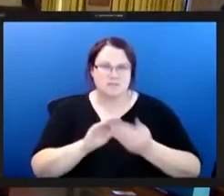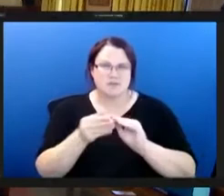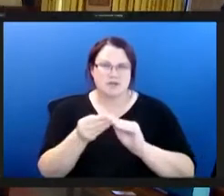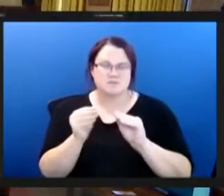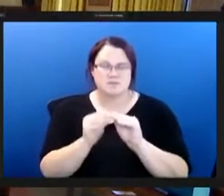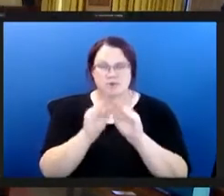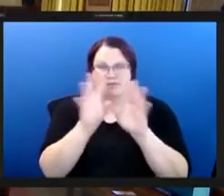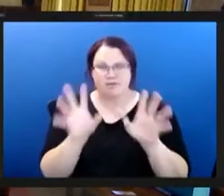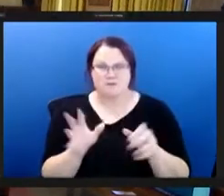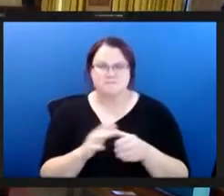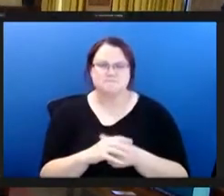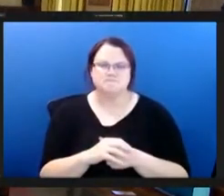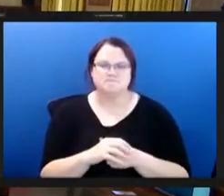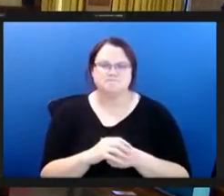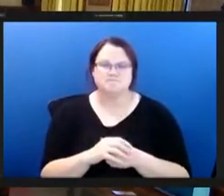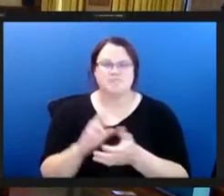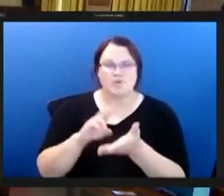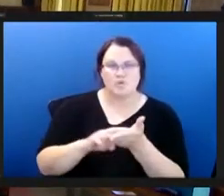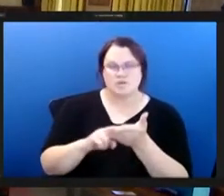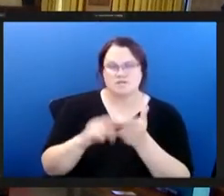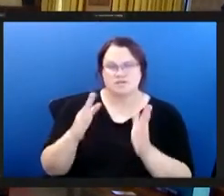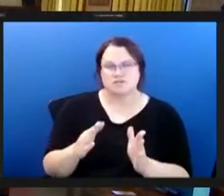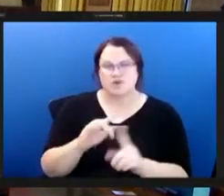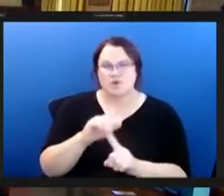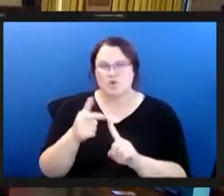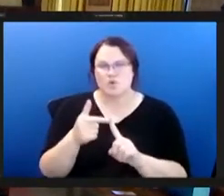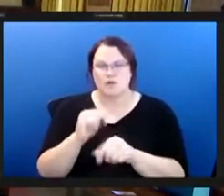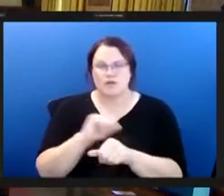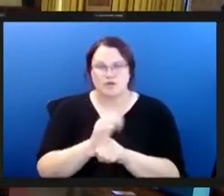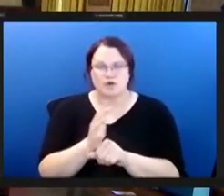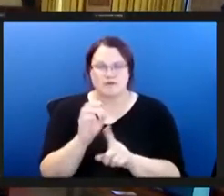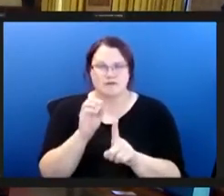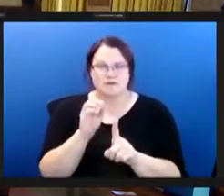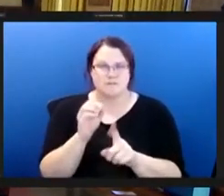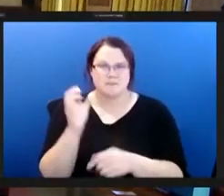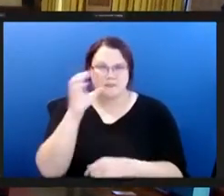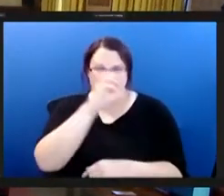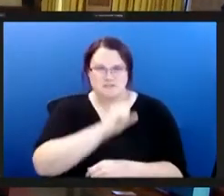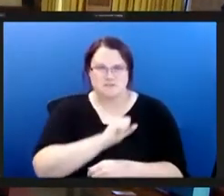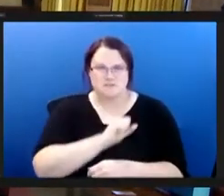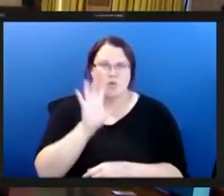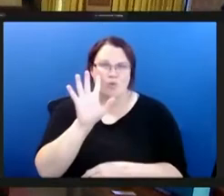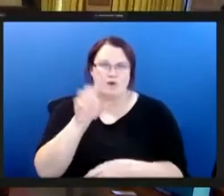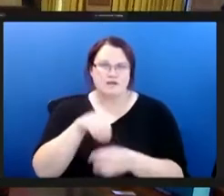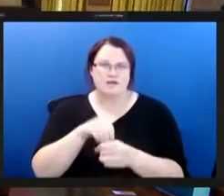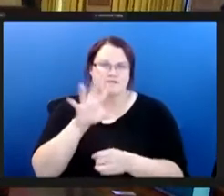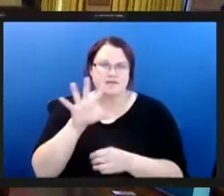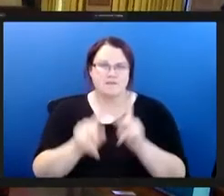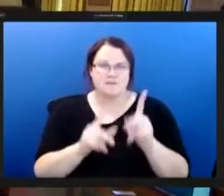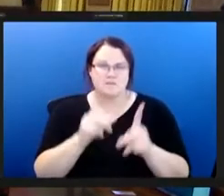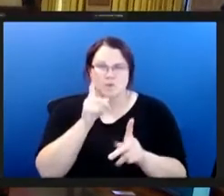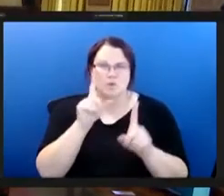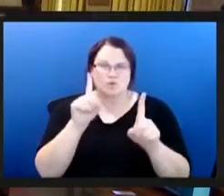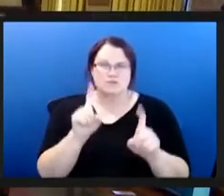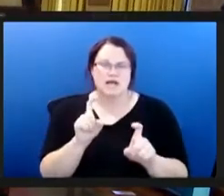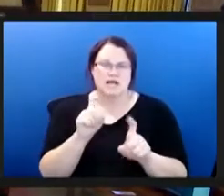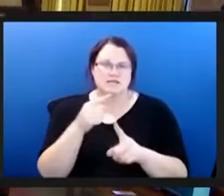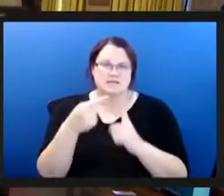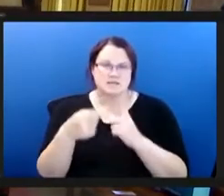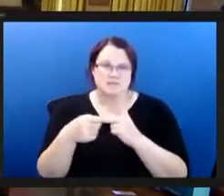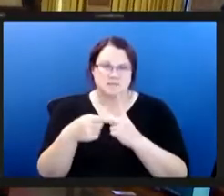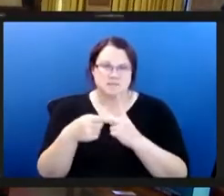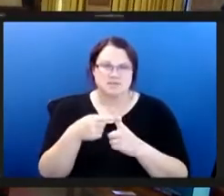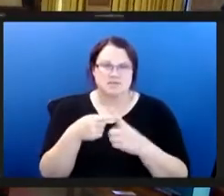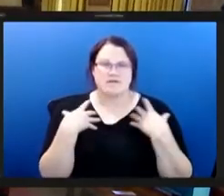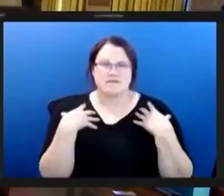current research is showing long covid is estimated to affect one in five of people who test positive even young and healthy people